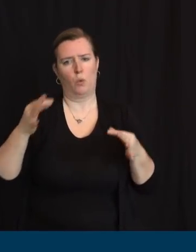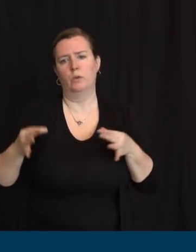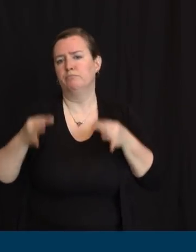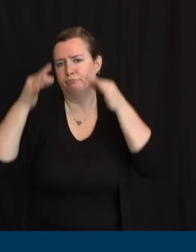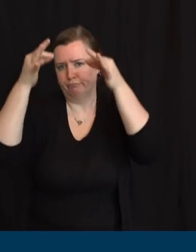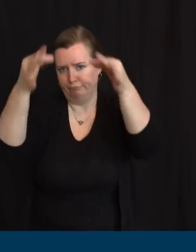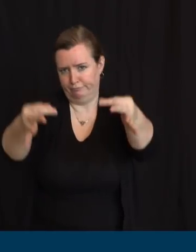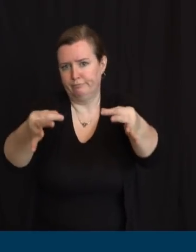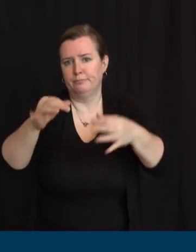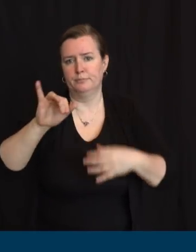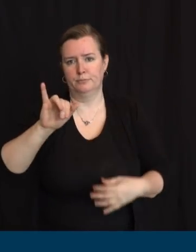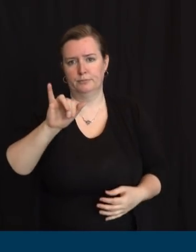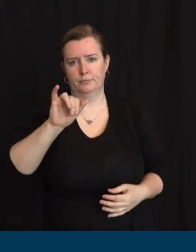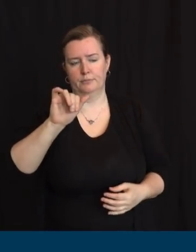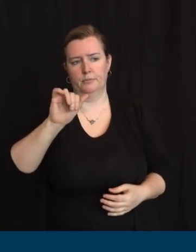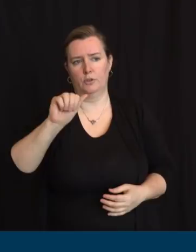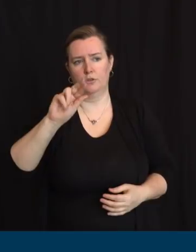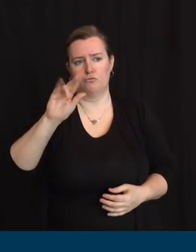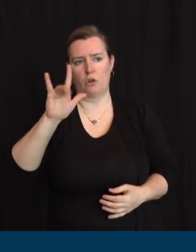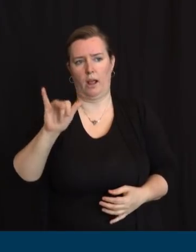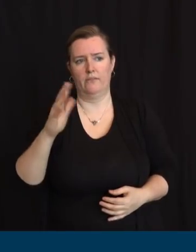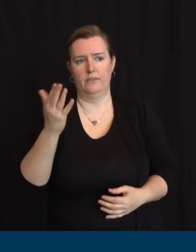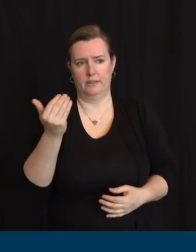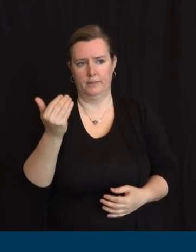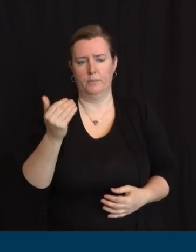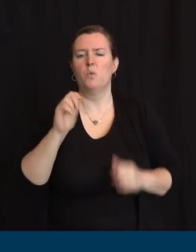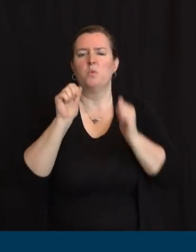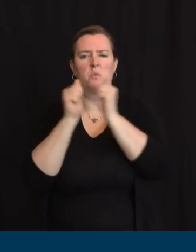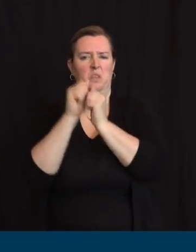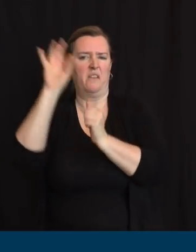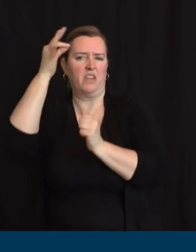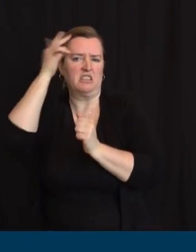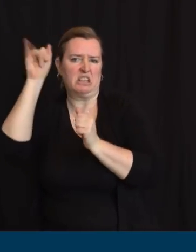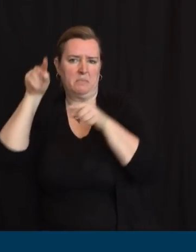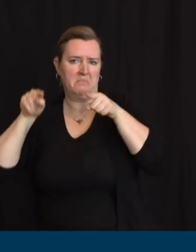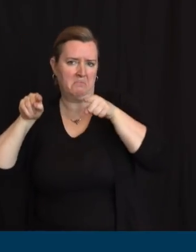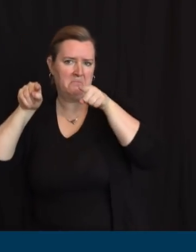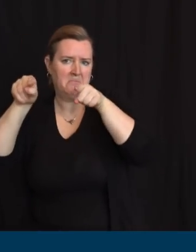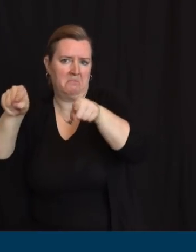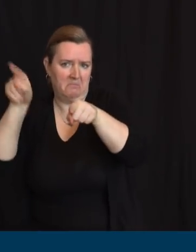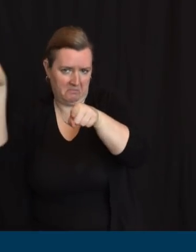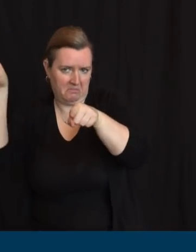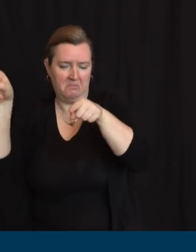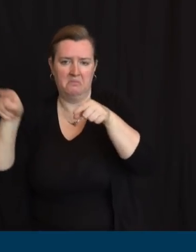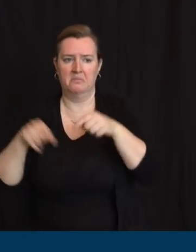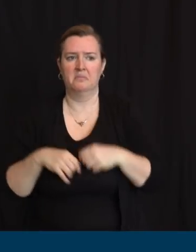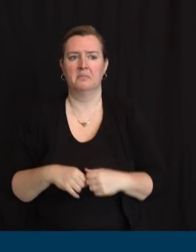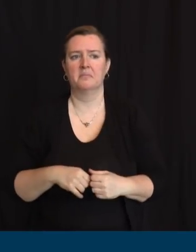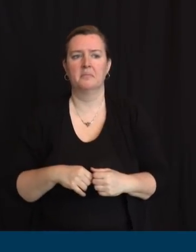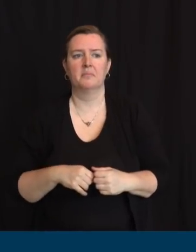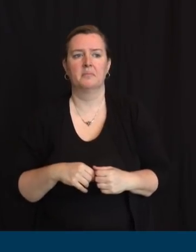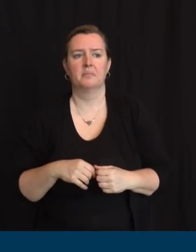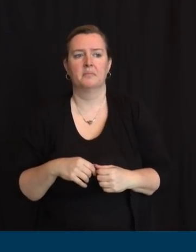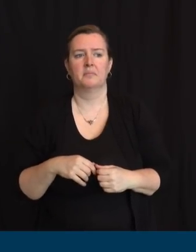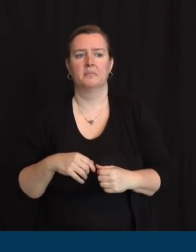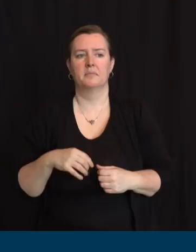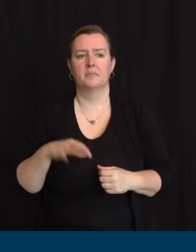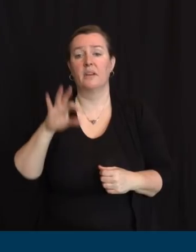tax returns. The bill also extends fiscal year 2020 to September 30th of this year, and that will ensure that we are able to